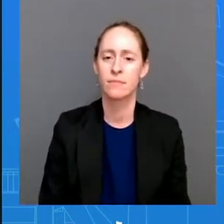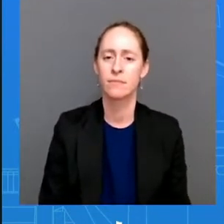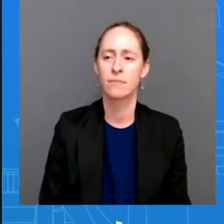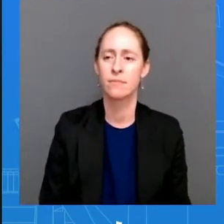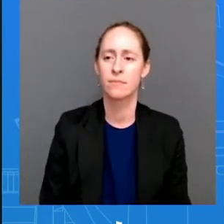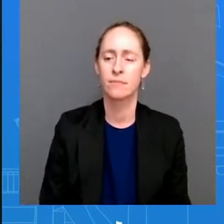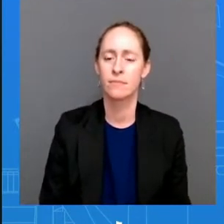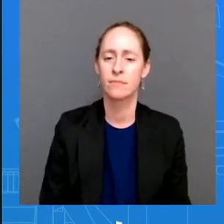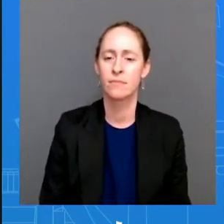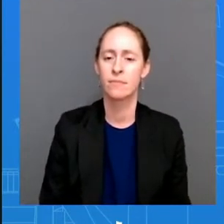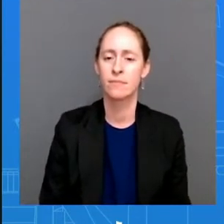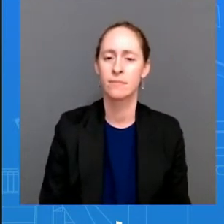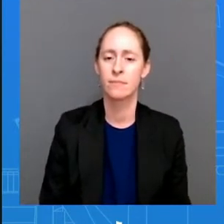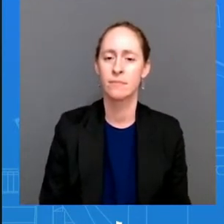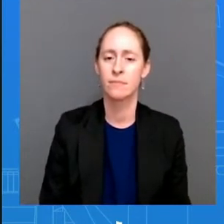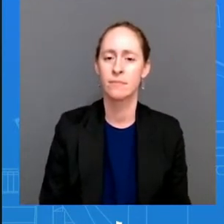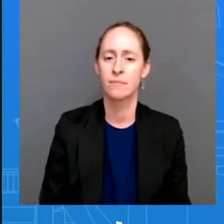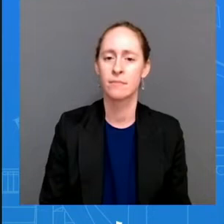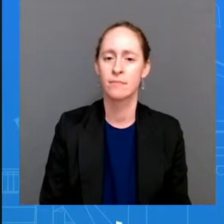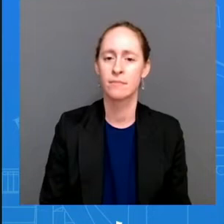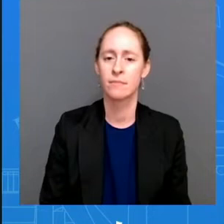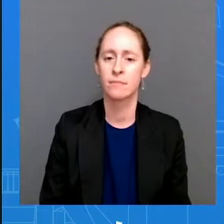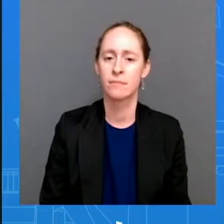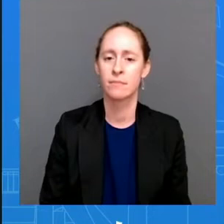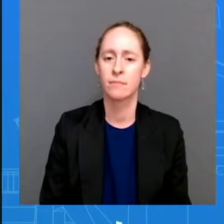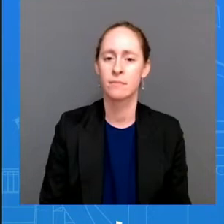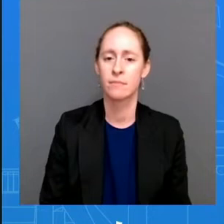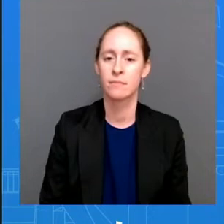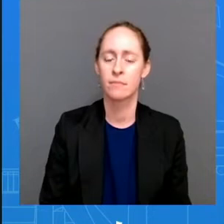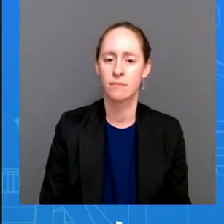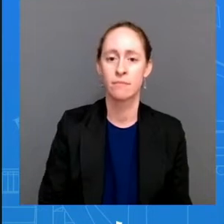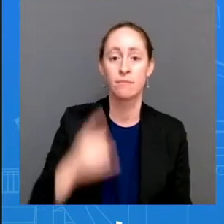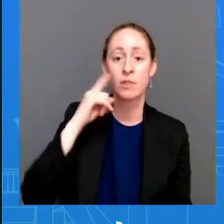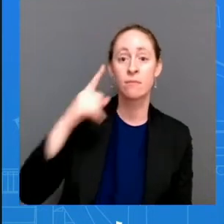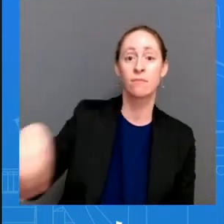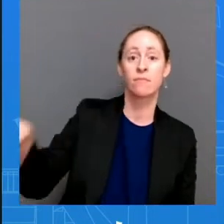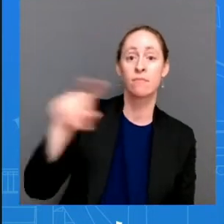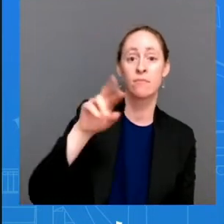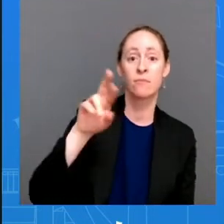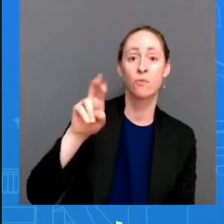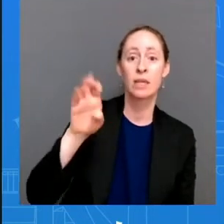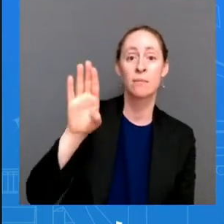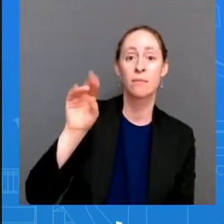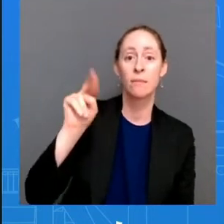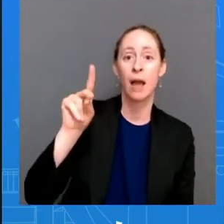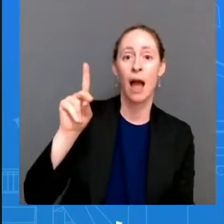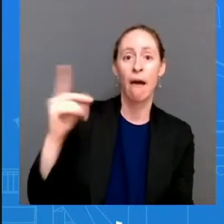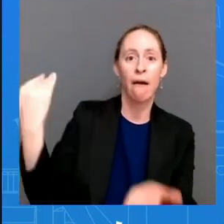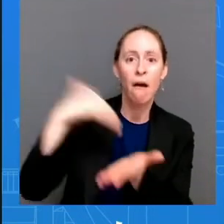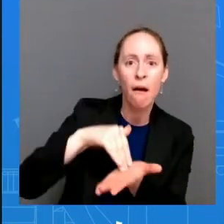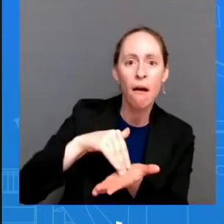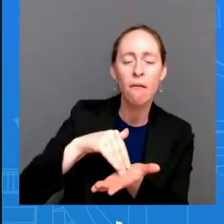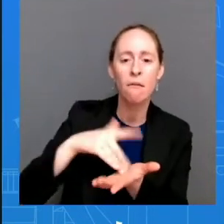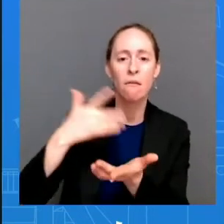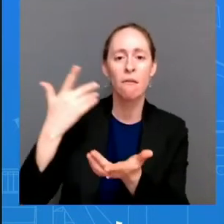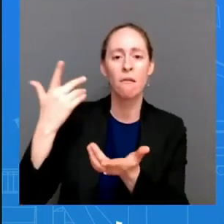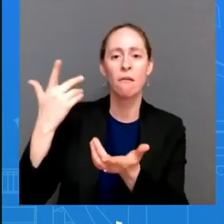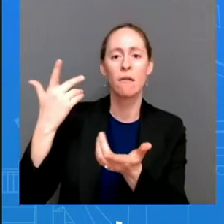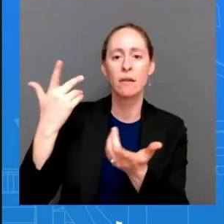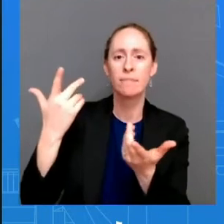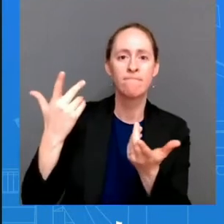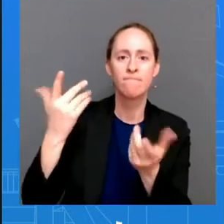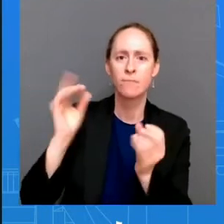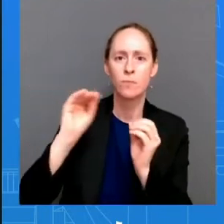no cdc recommendations as it relates to testing and as it relates to travel but we have been following uh the five day of